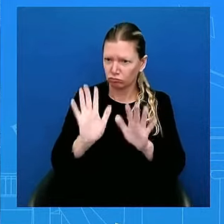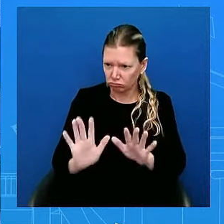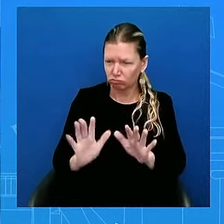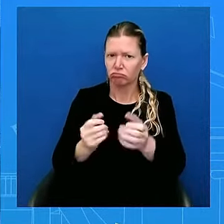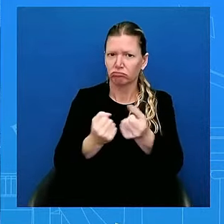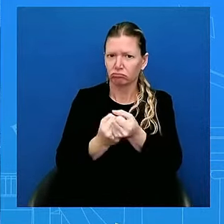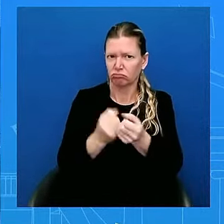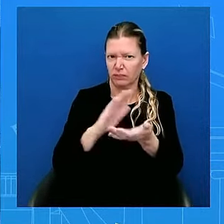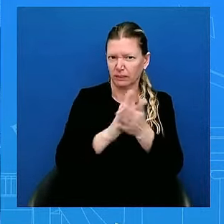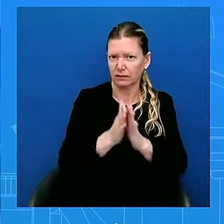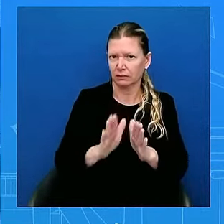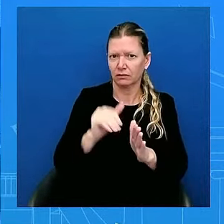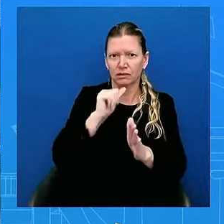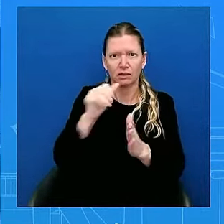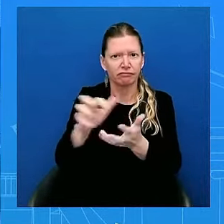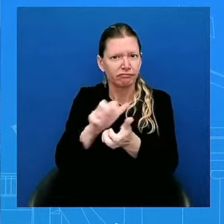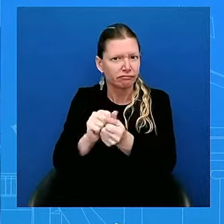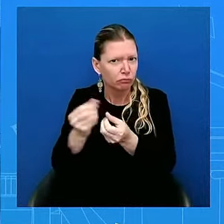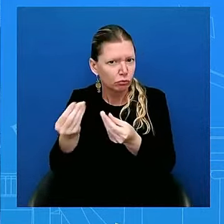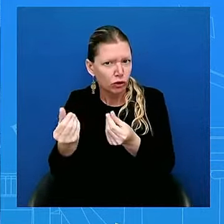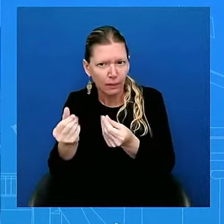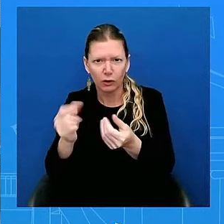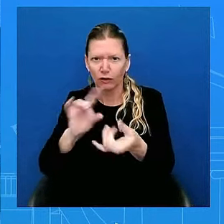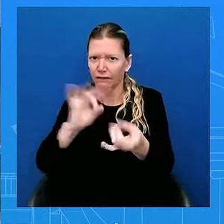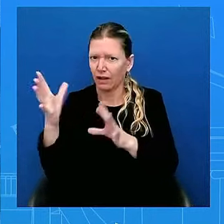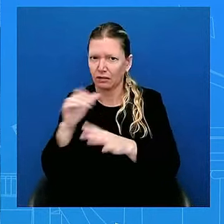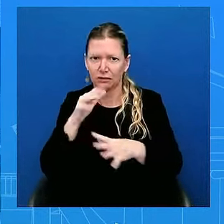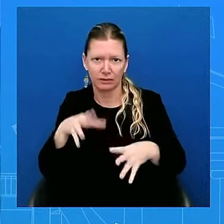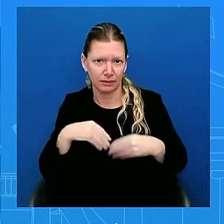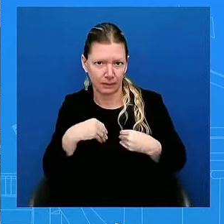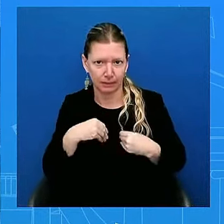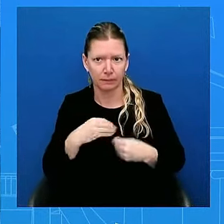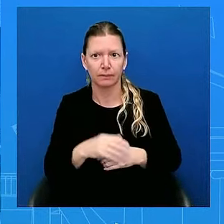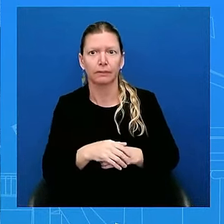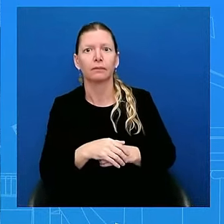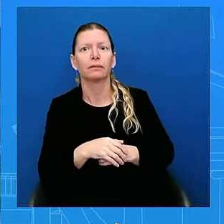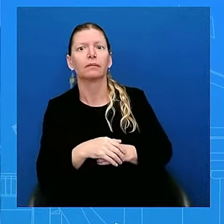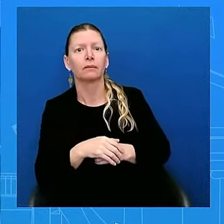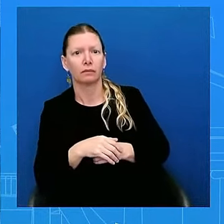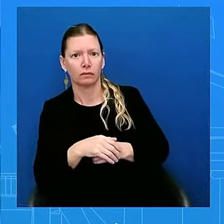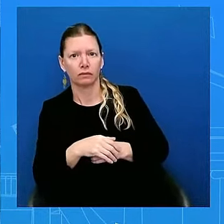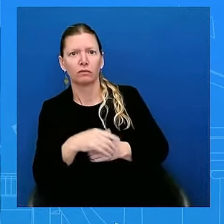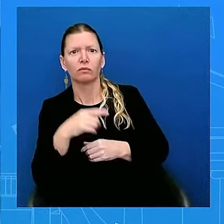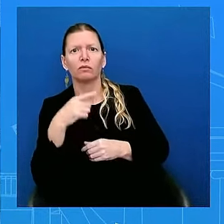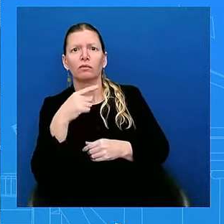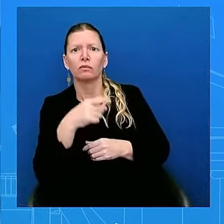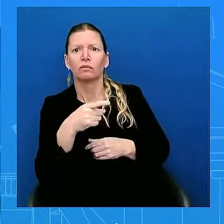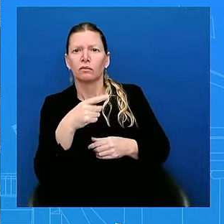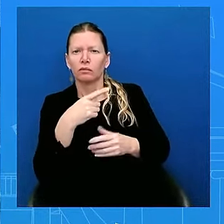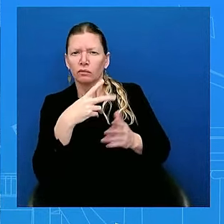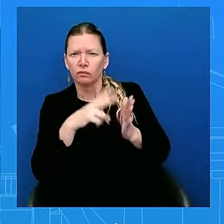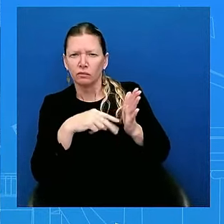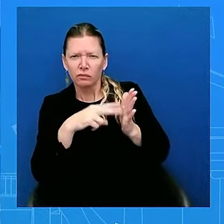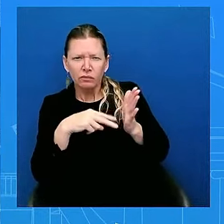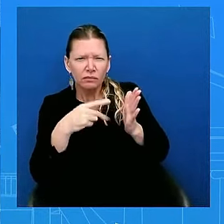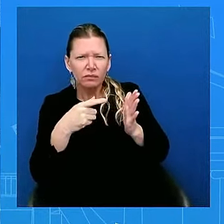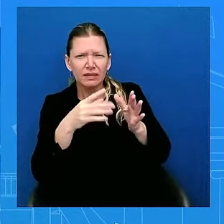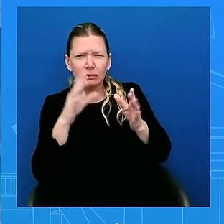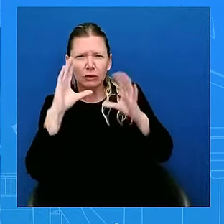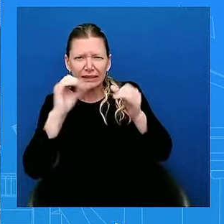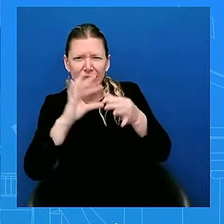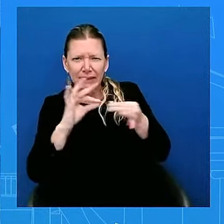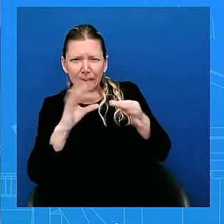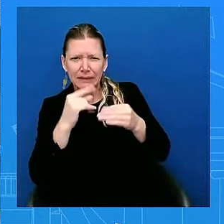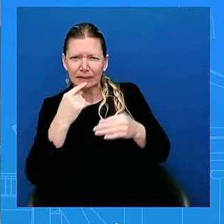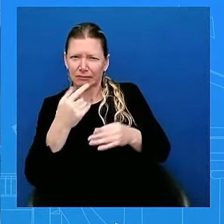statement where he said that it's in the country's best interest for him to step aside. Why is it in the country's best interest for him to step aside? Does it have to do with